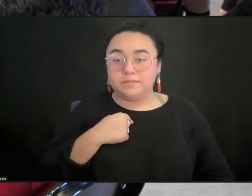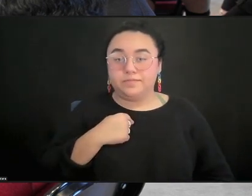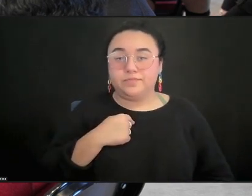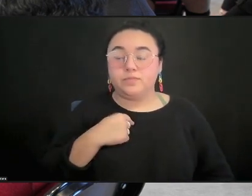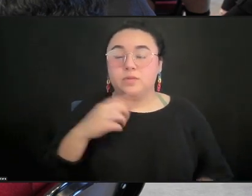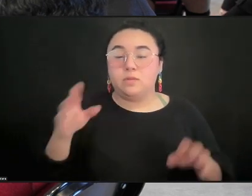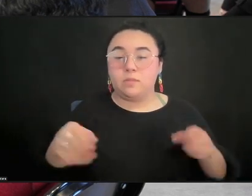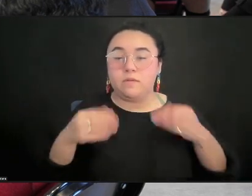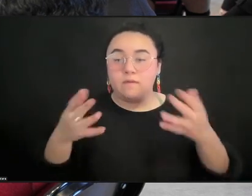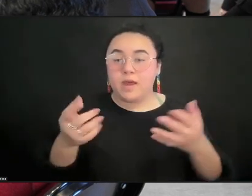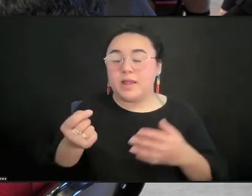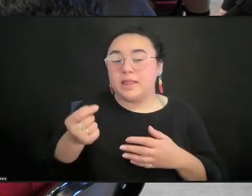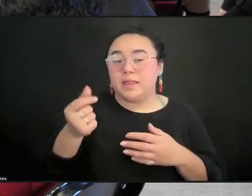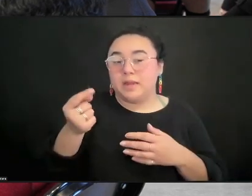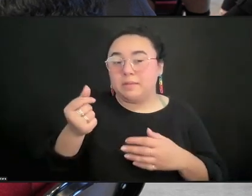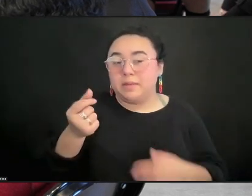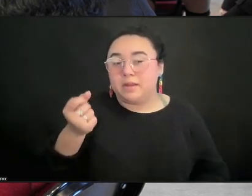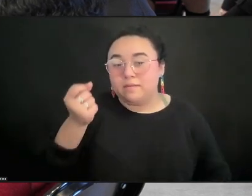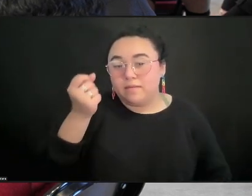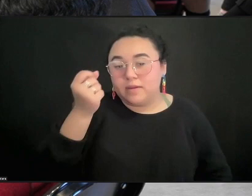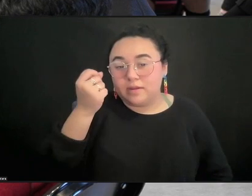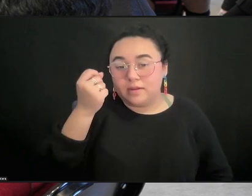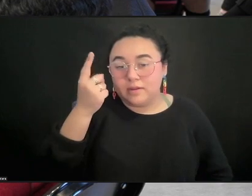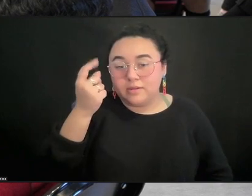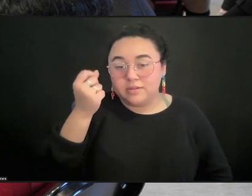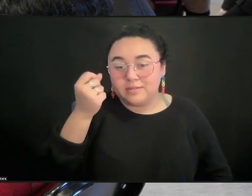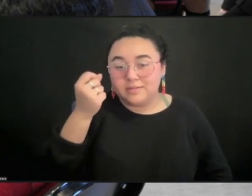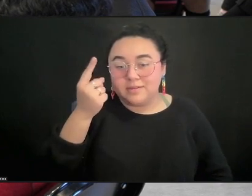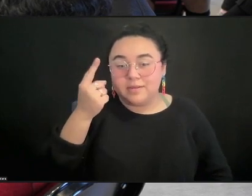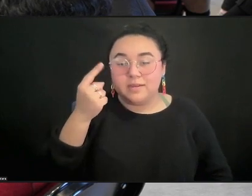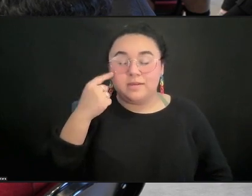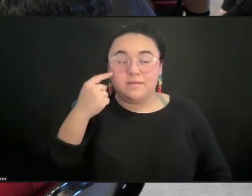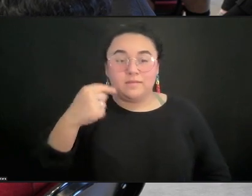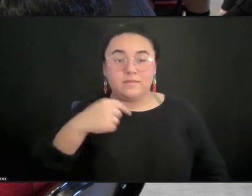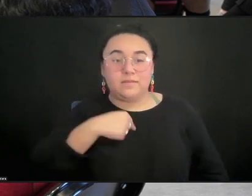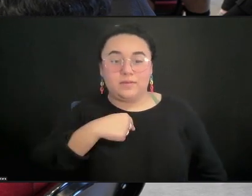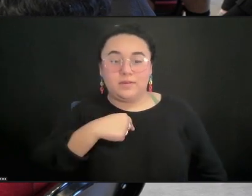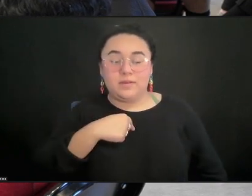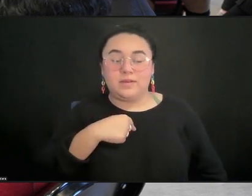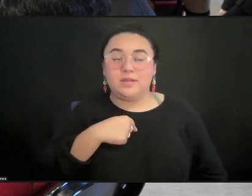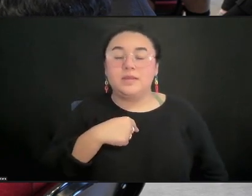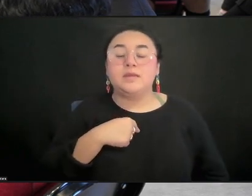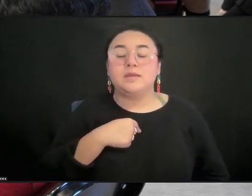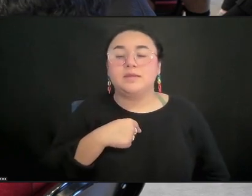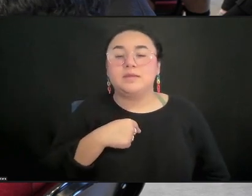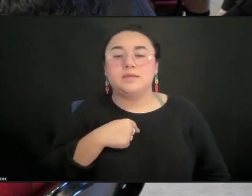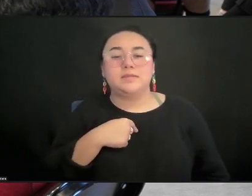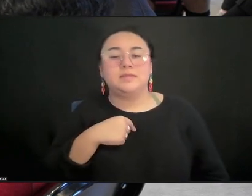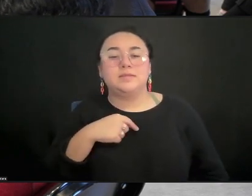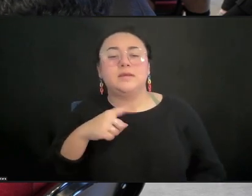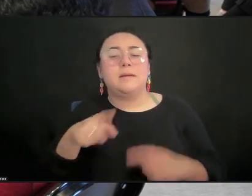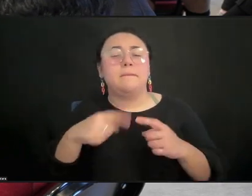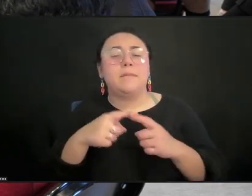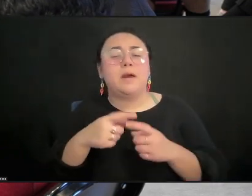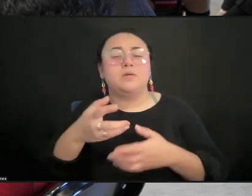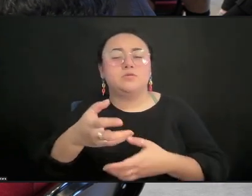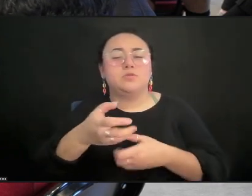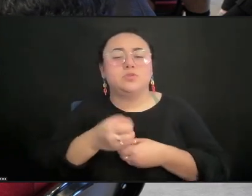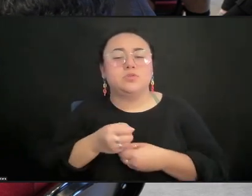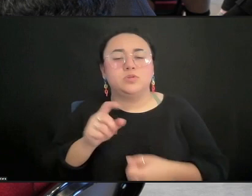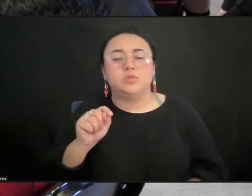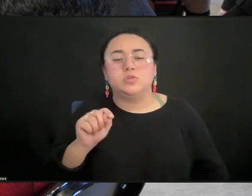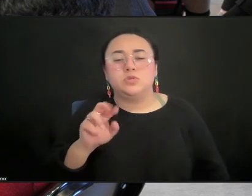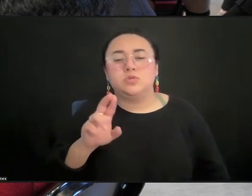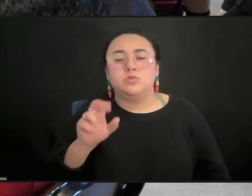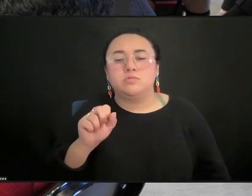to it, I think, to me, it comes down to the reality of trust. I'm sorry, right? So what I understood it to be was,